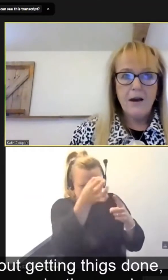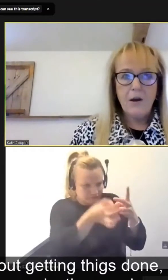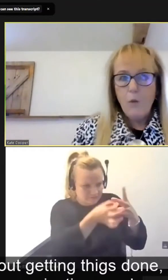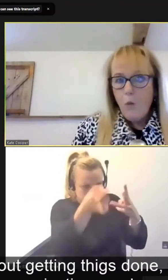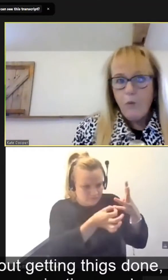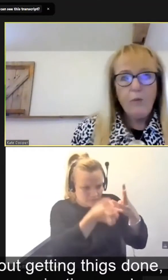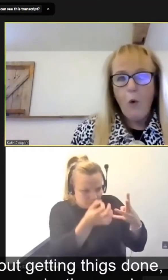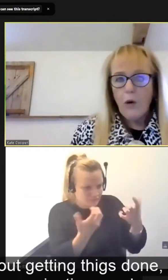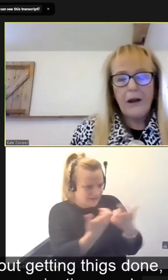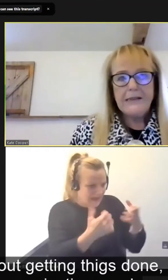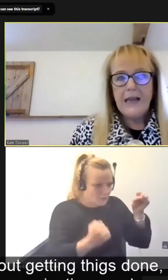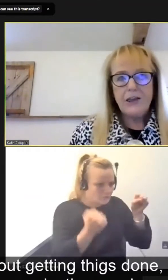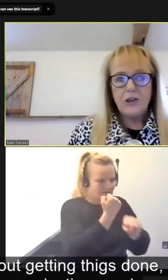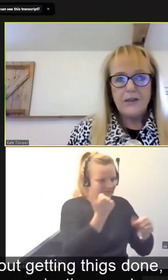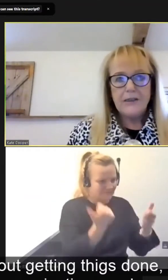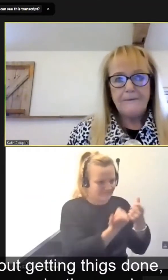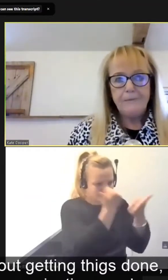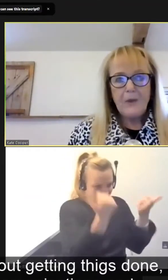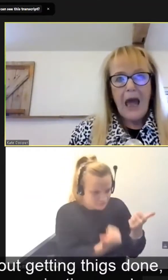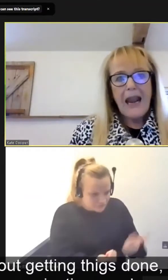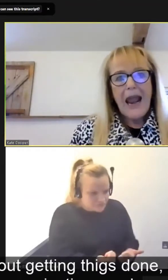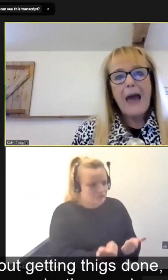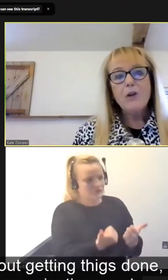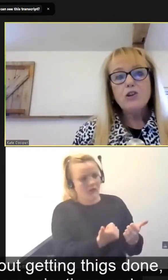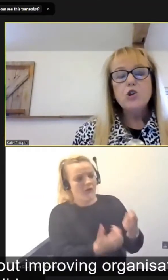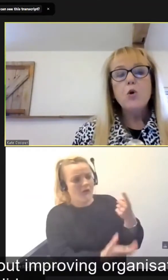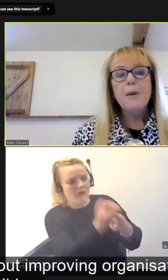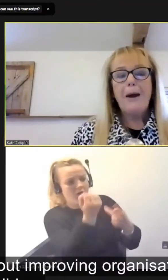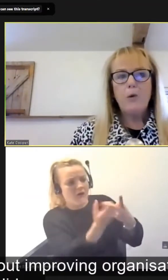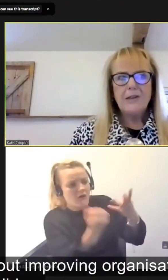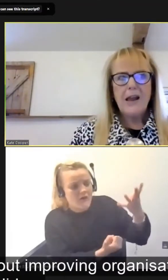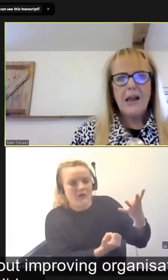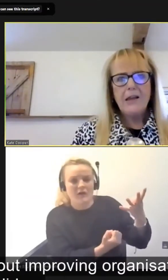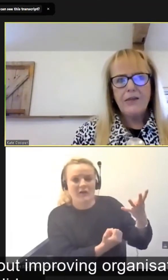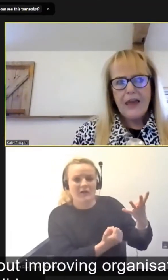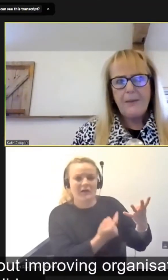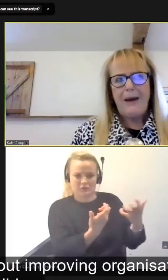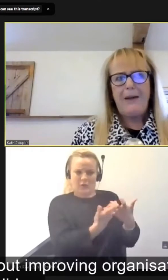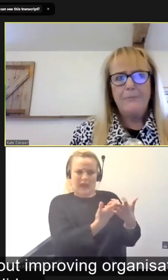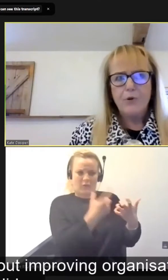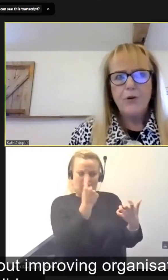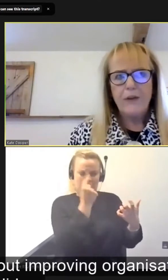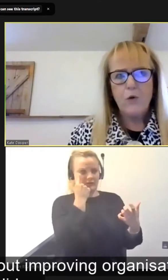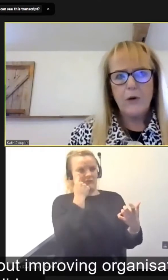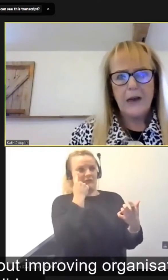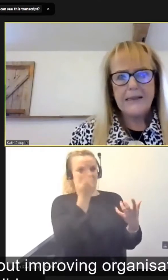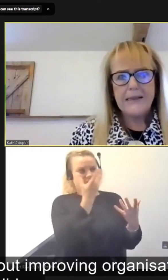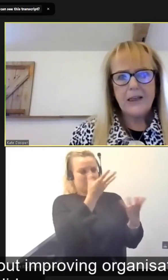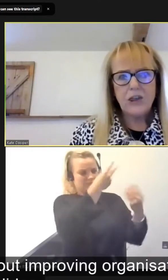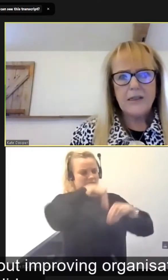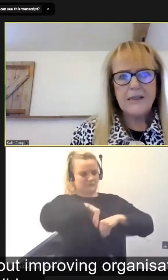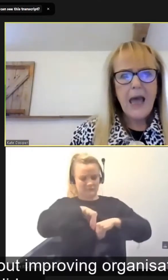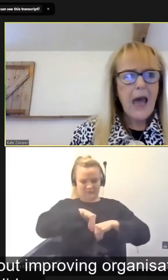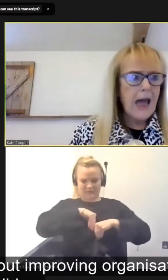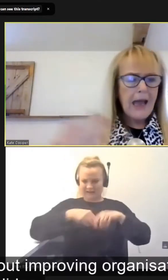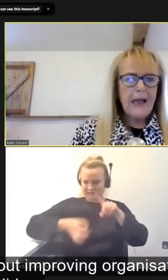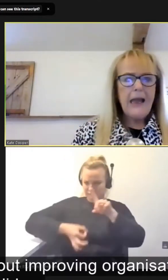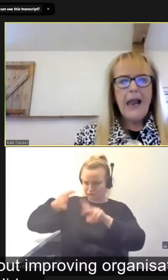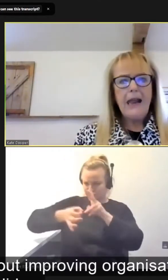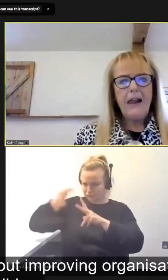organizations. And I'm going to talk about what I think about improving organizations